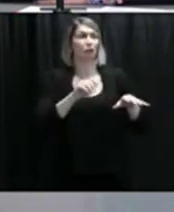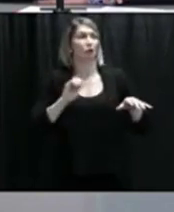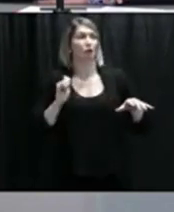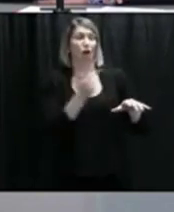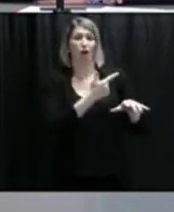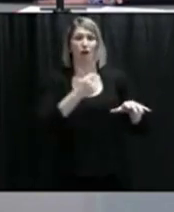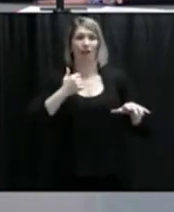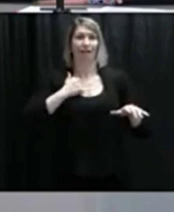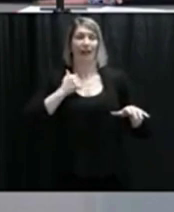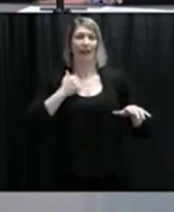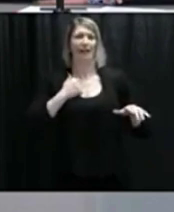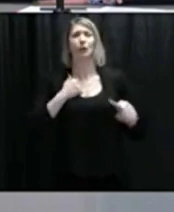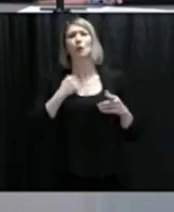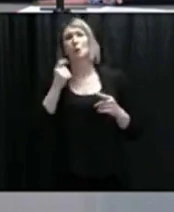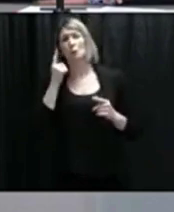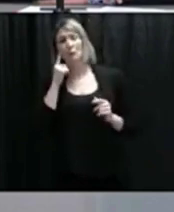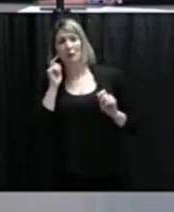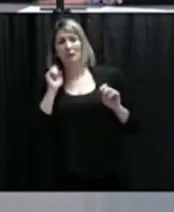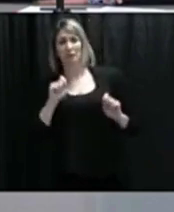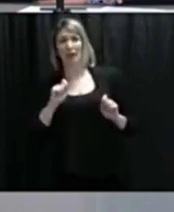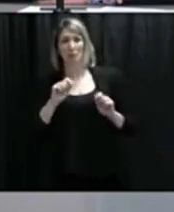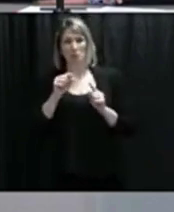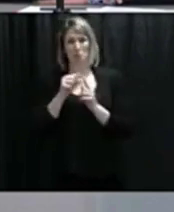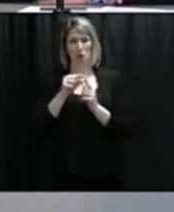used to define cluster across Canada?